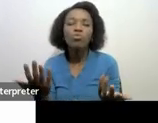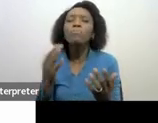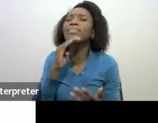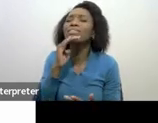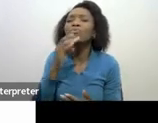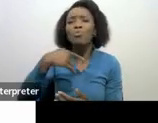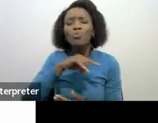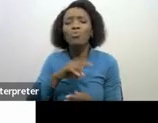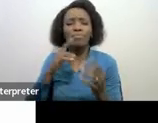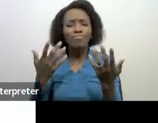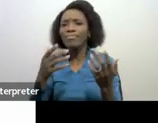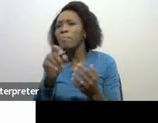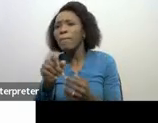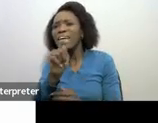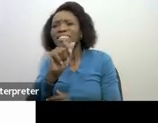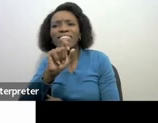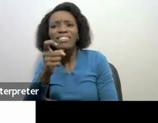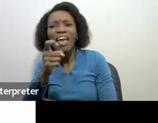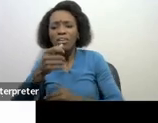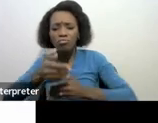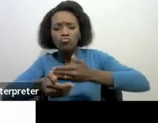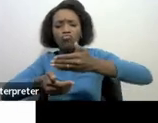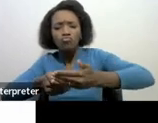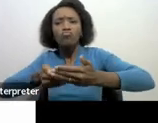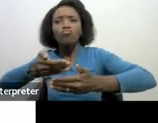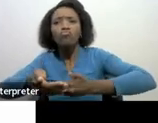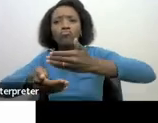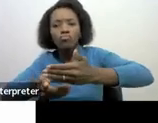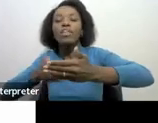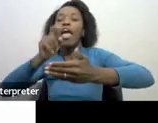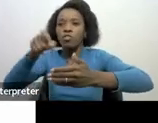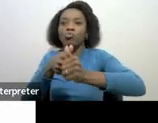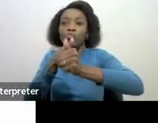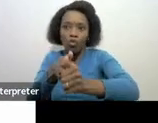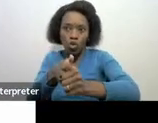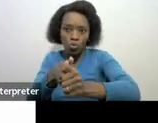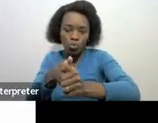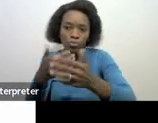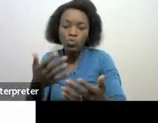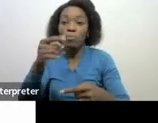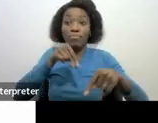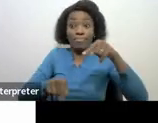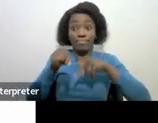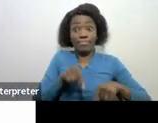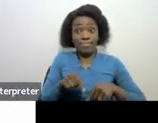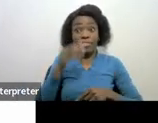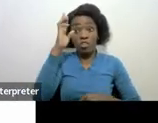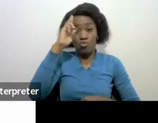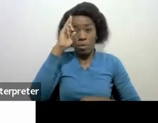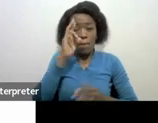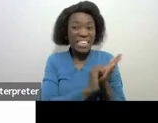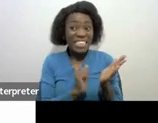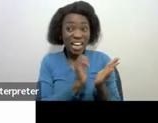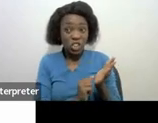there is a step by step process which must be followed I'll go back to the deductions on the deduction